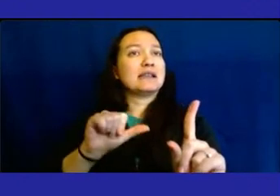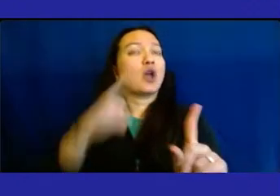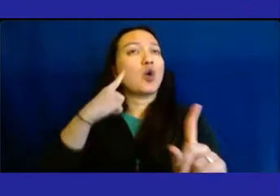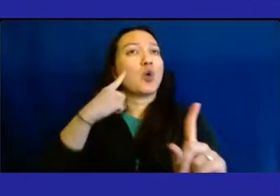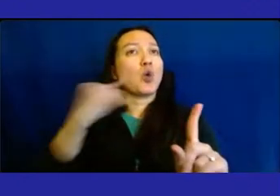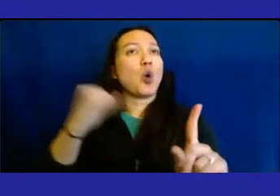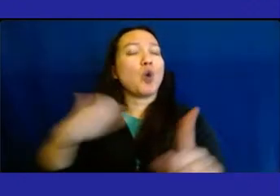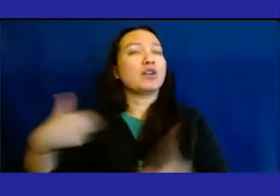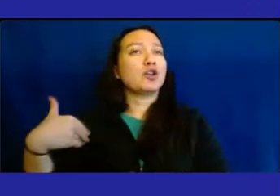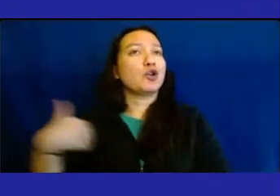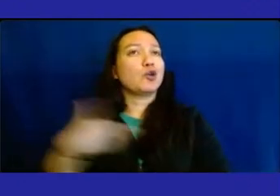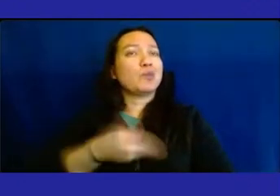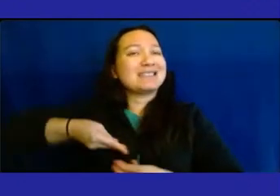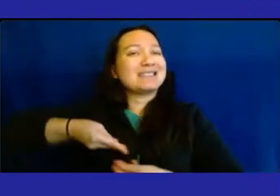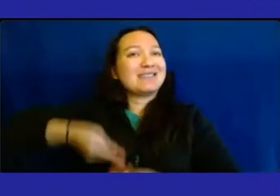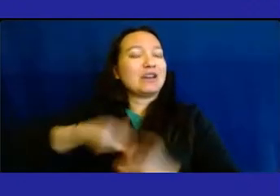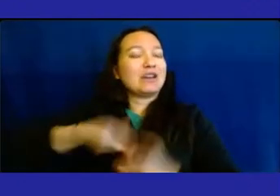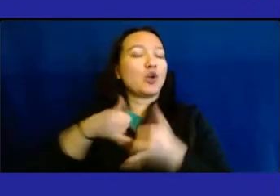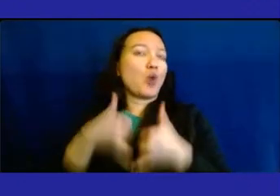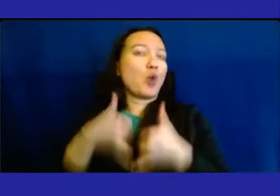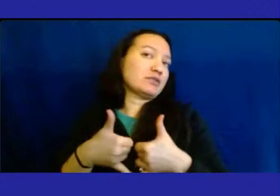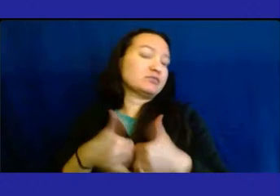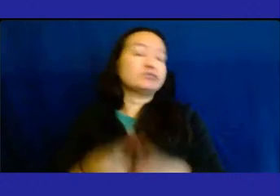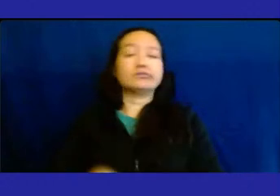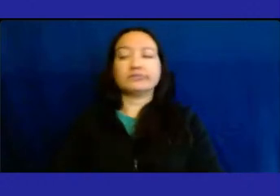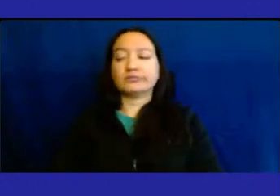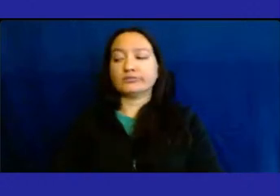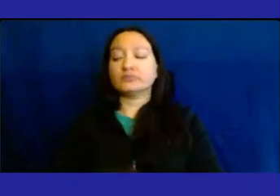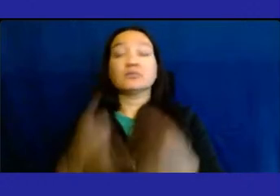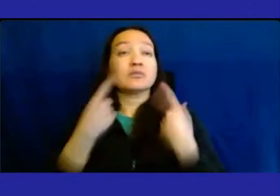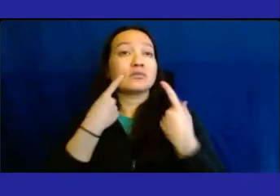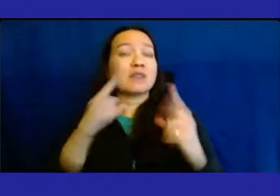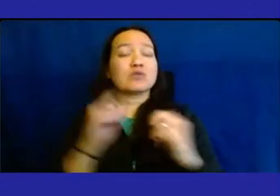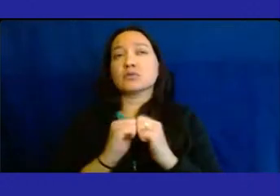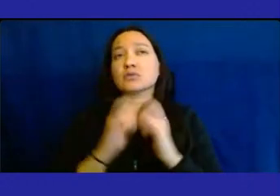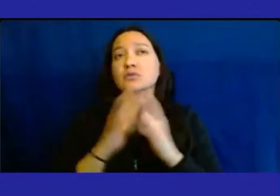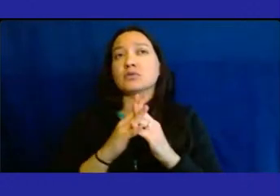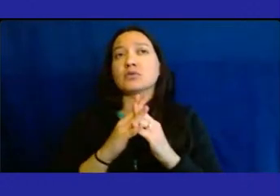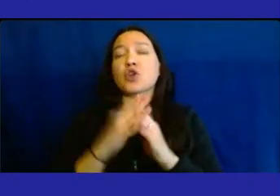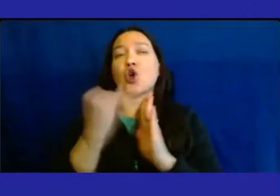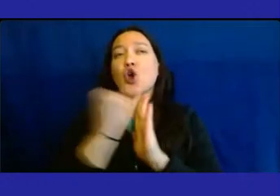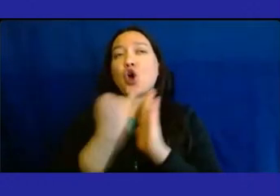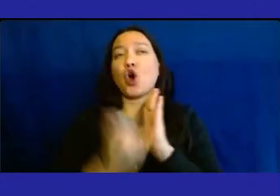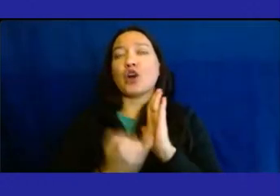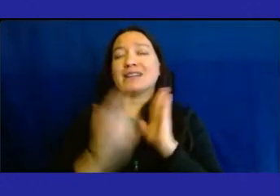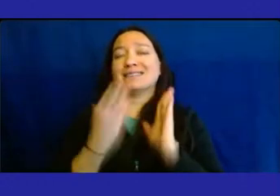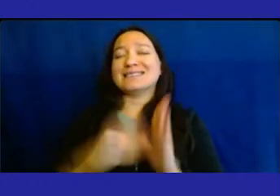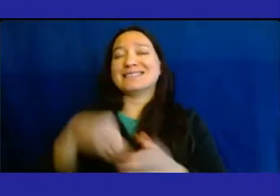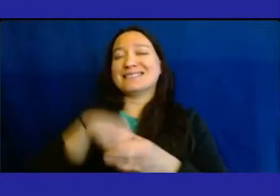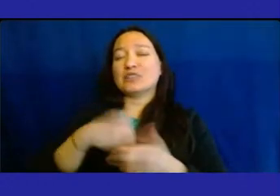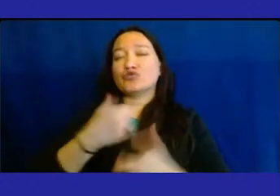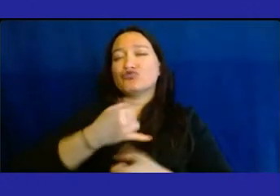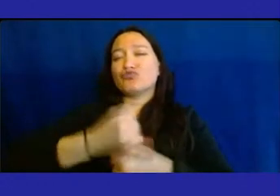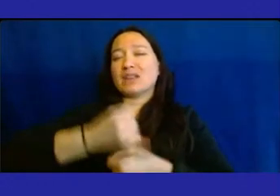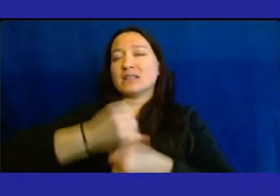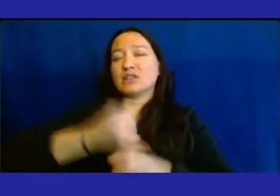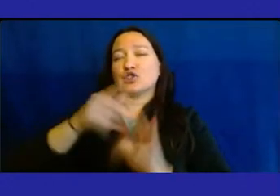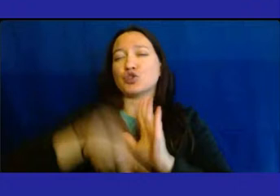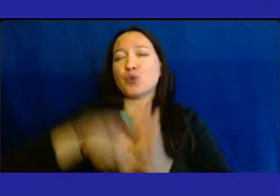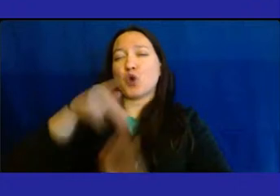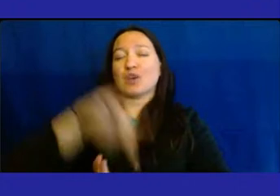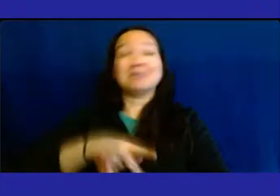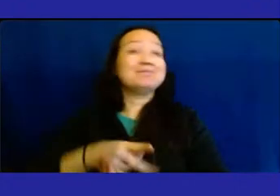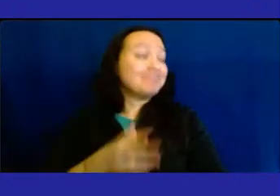And then we wanted to announce launching our Artist-in-Residence program. That, Madam Chair, is my report.